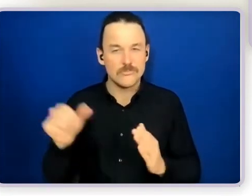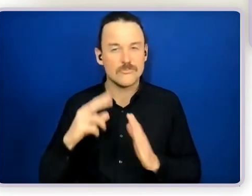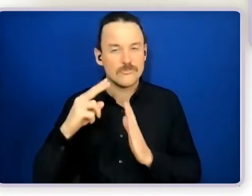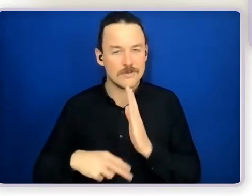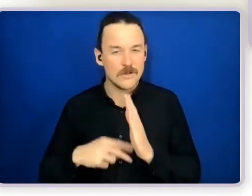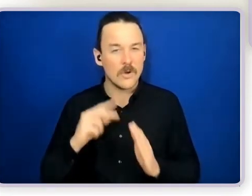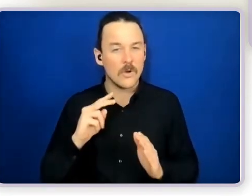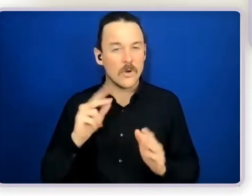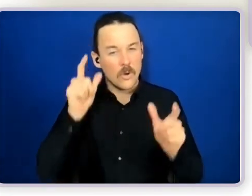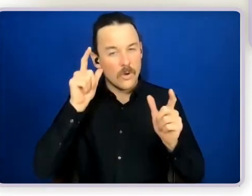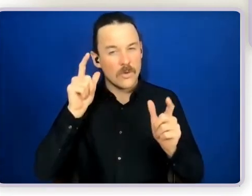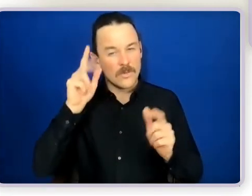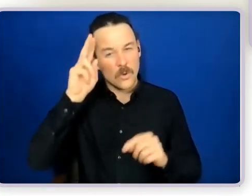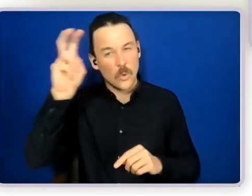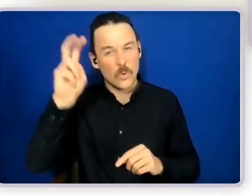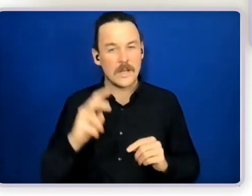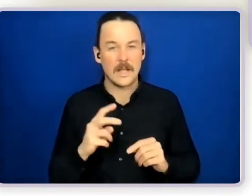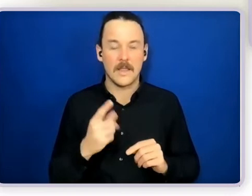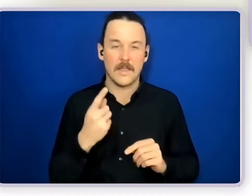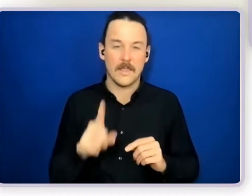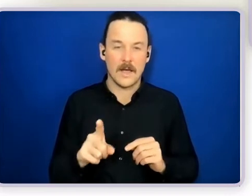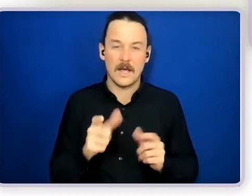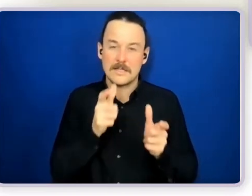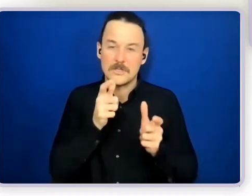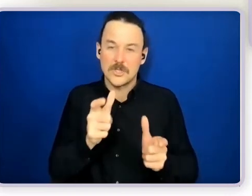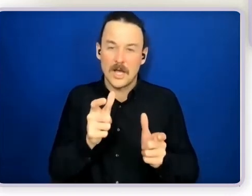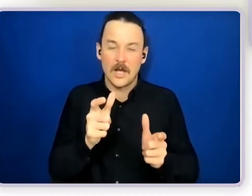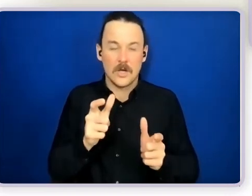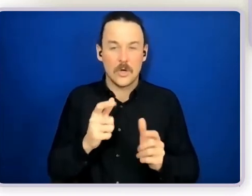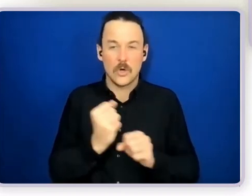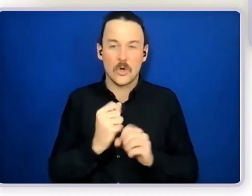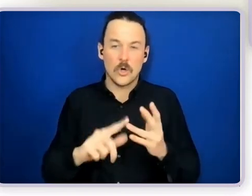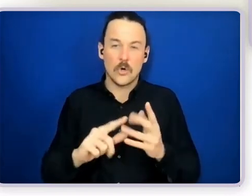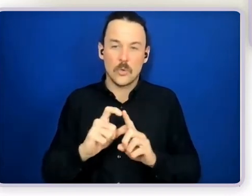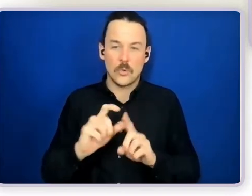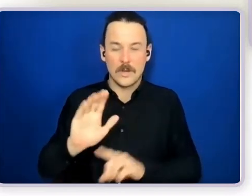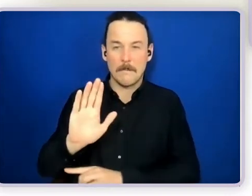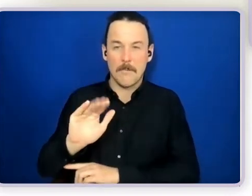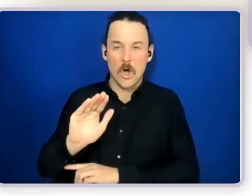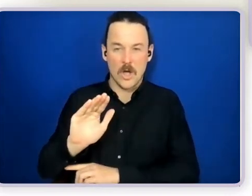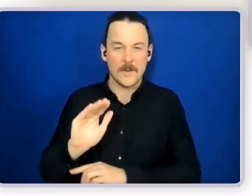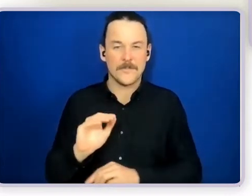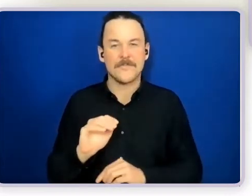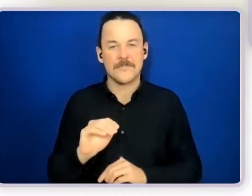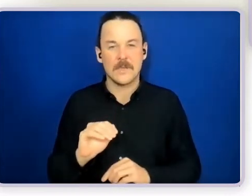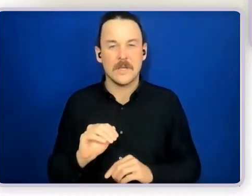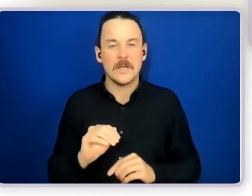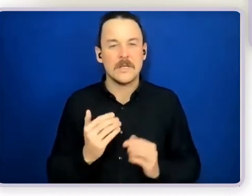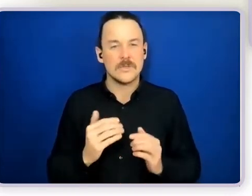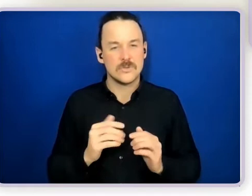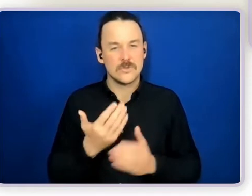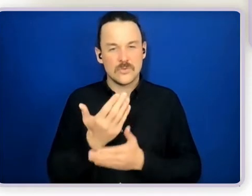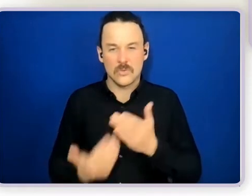Ward. And this is the story of Mina. Mina was a woman who had significant disability